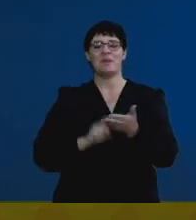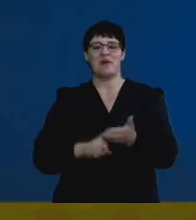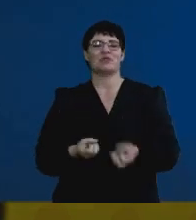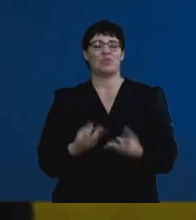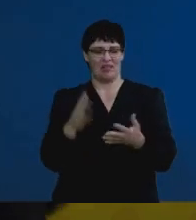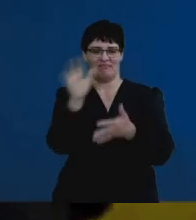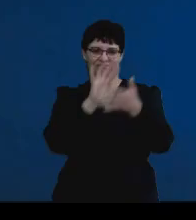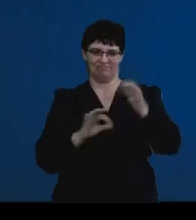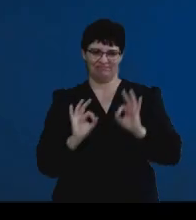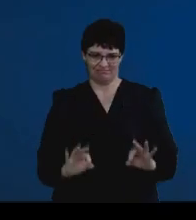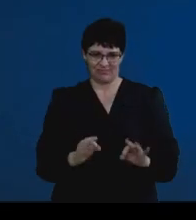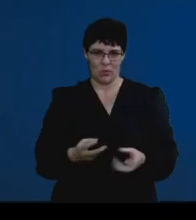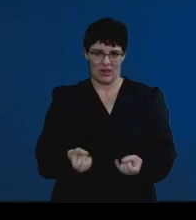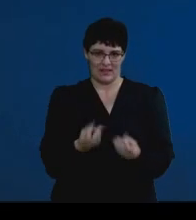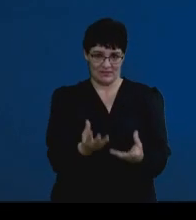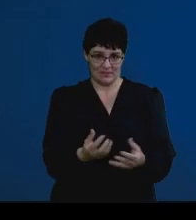synthesis.